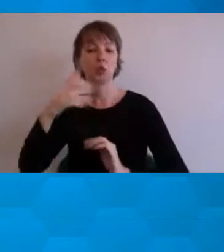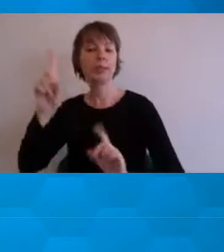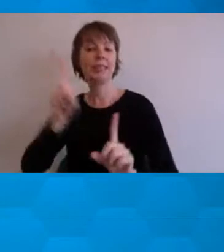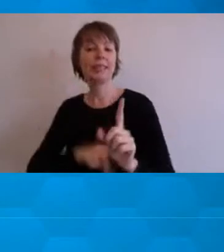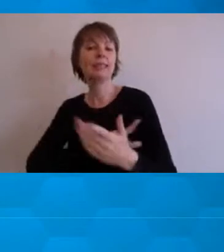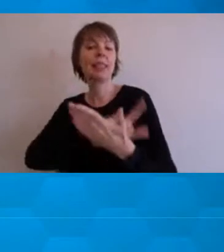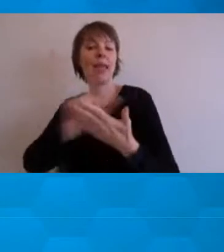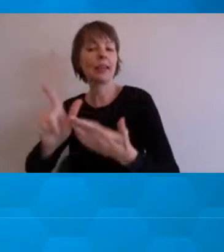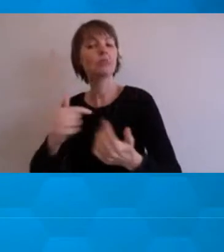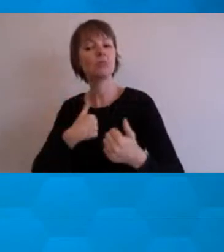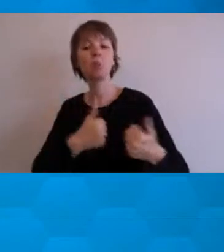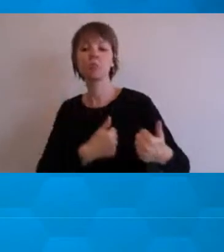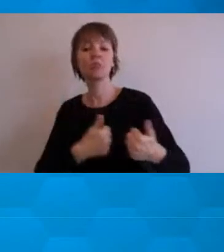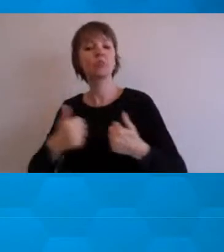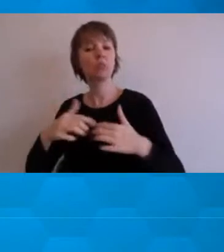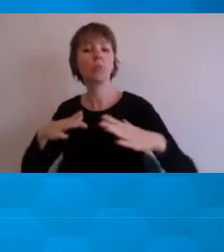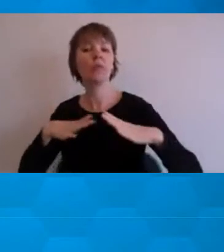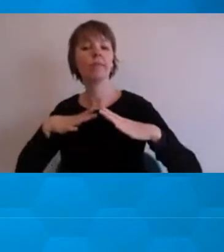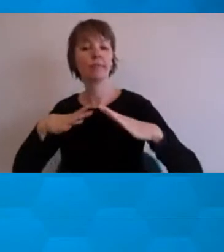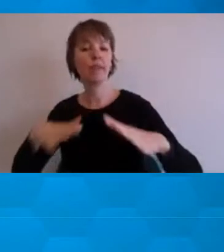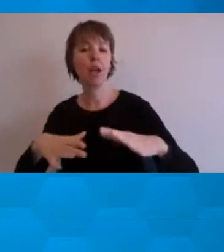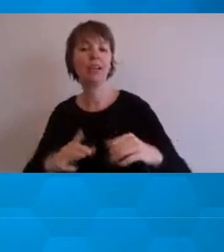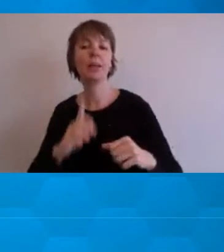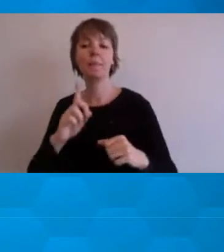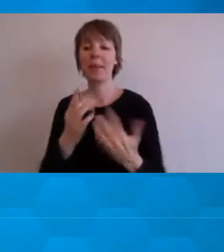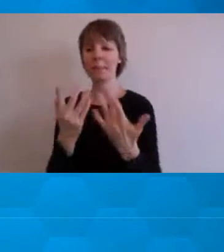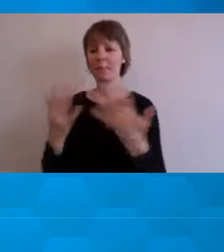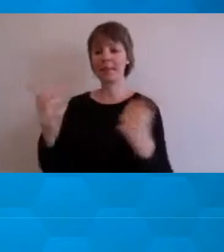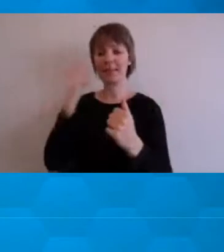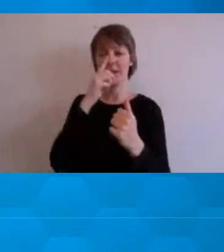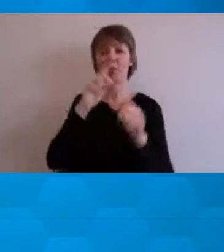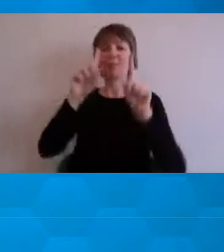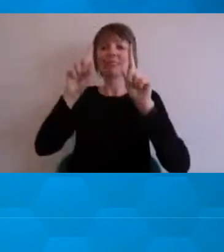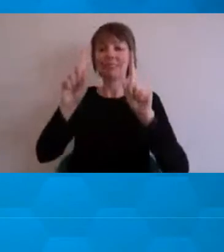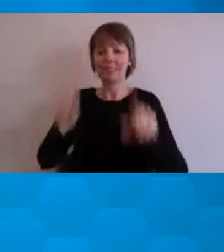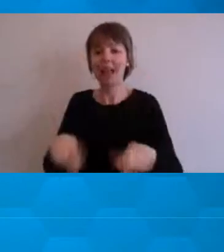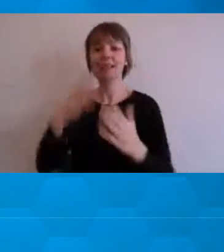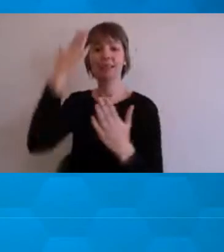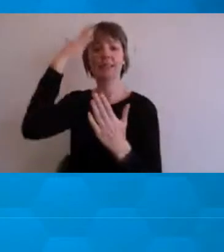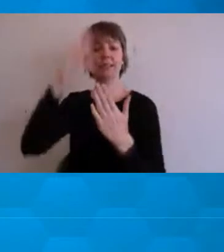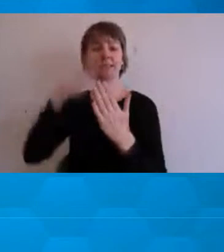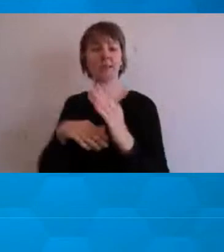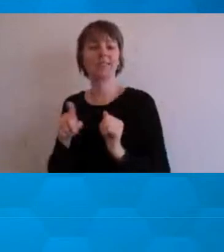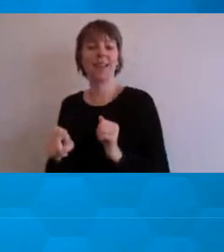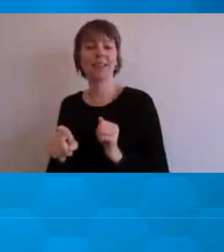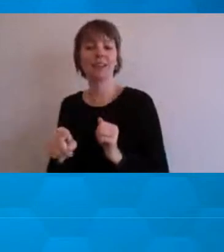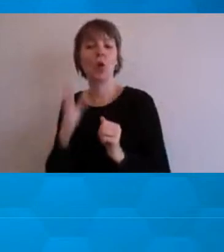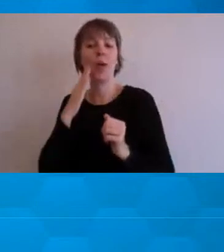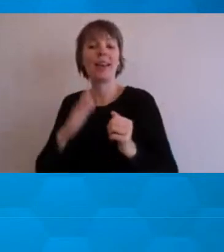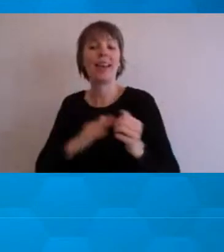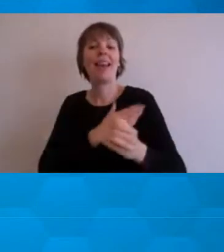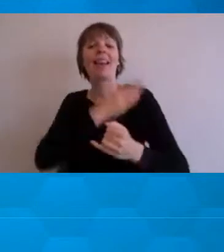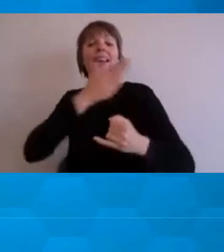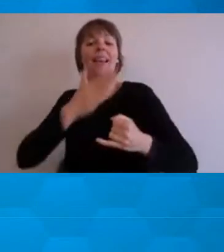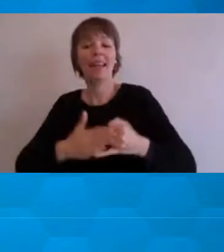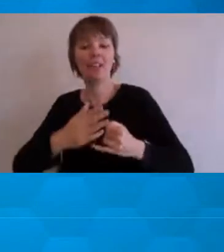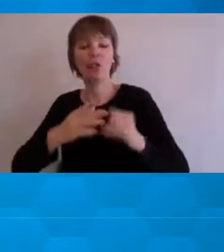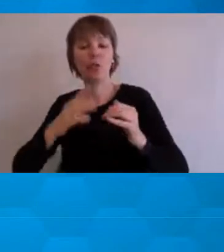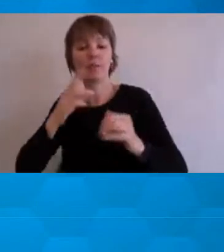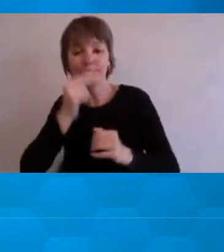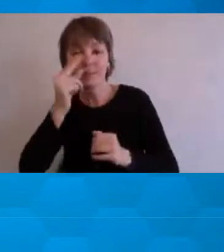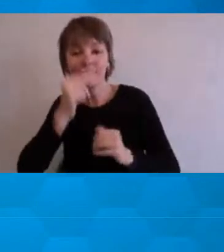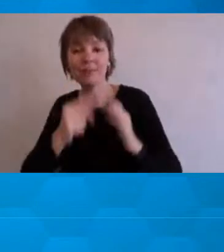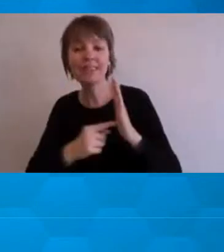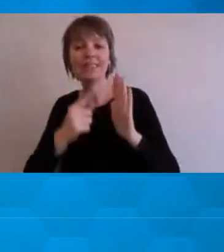lot of people that are starting going through this, and it is in your late teens and early 20s, which is exactly the same time students are